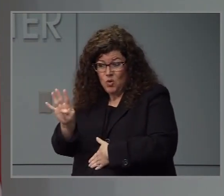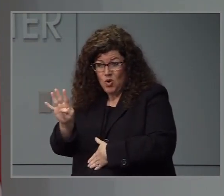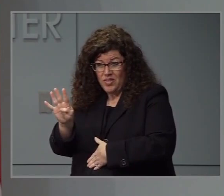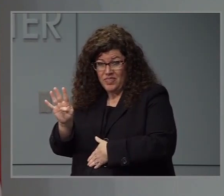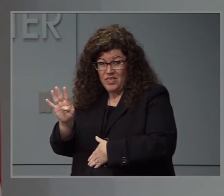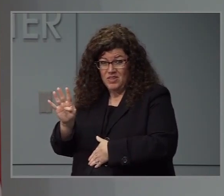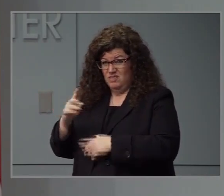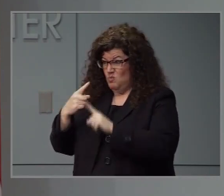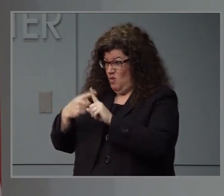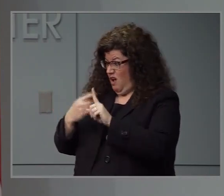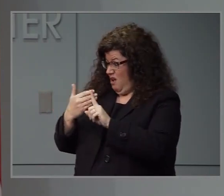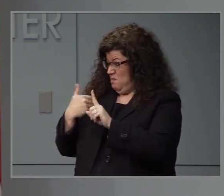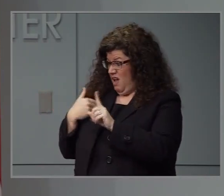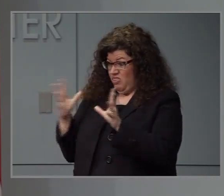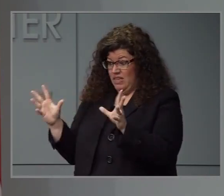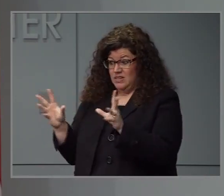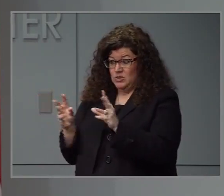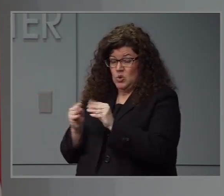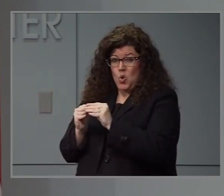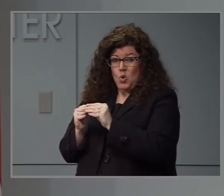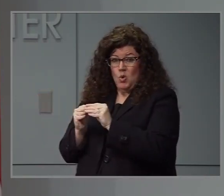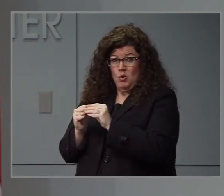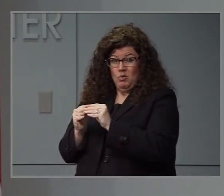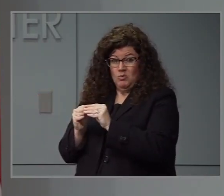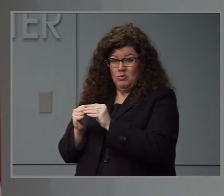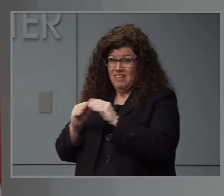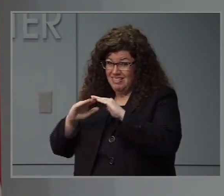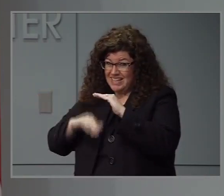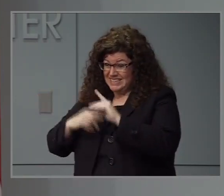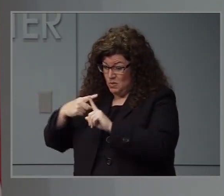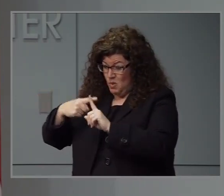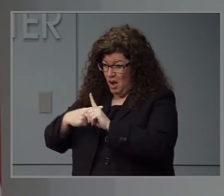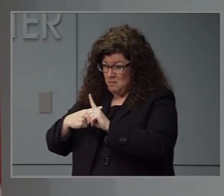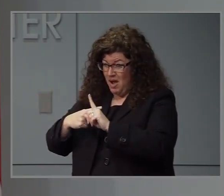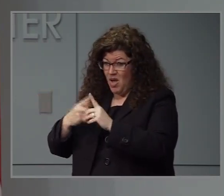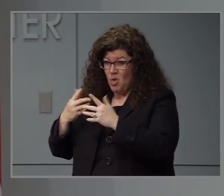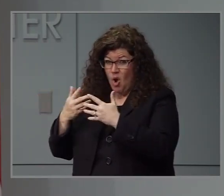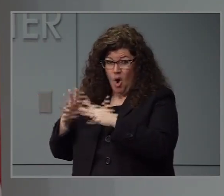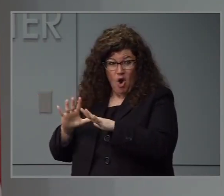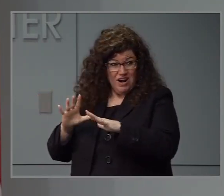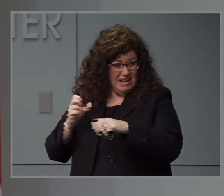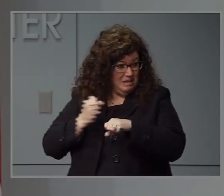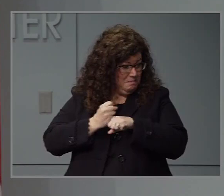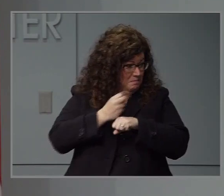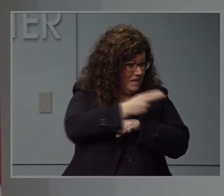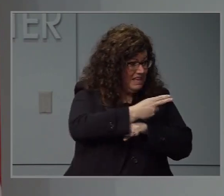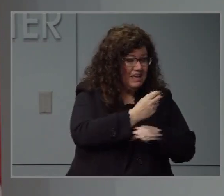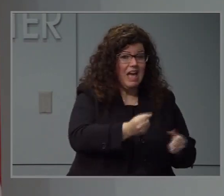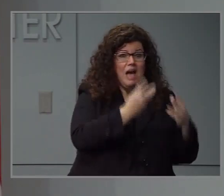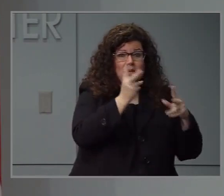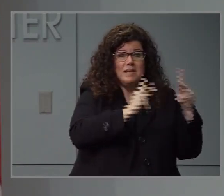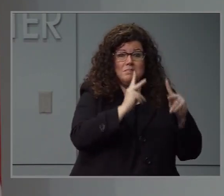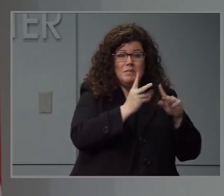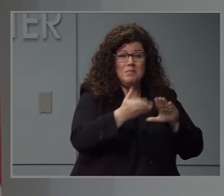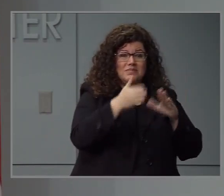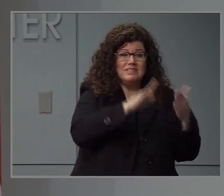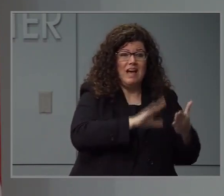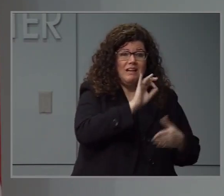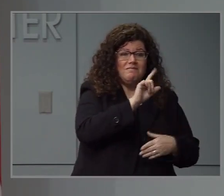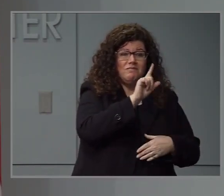was less than a month ago. So in less than a month, we've already surpassed flu deaths for this year.